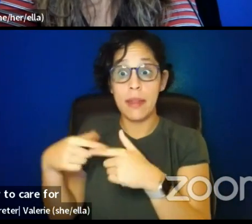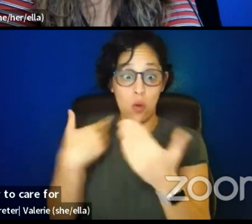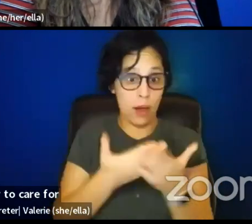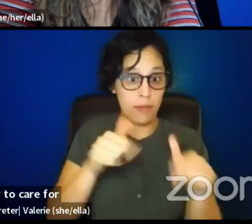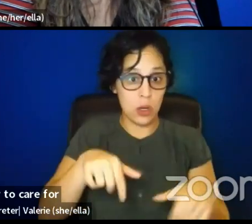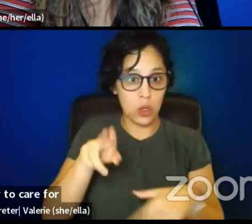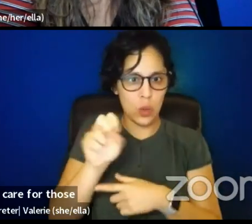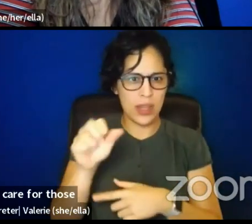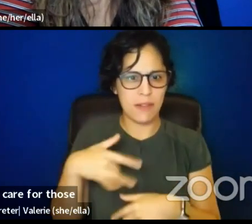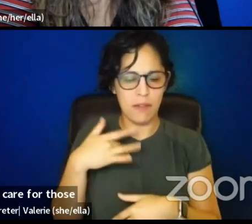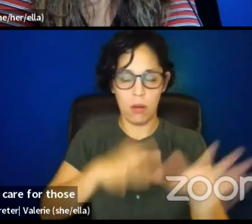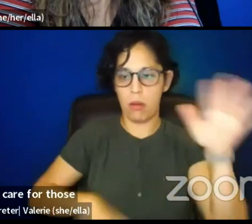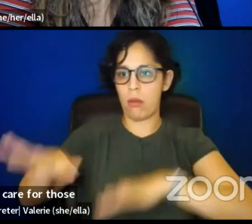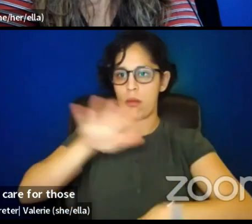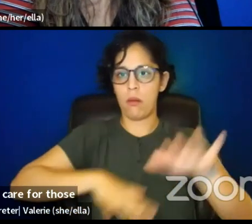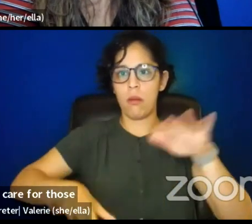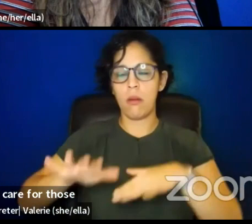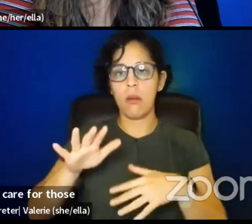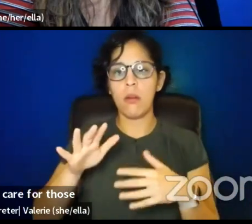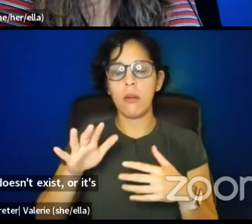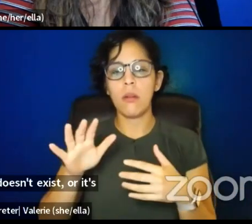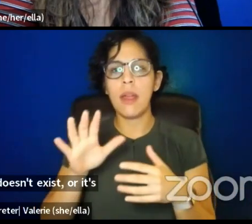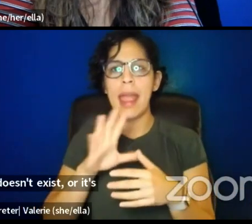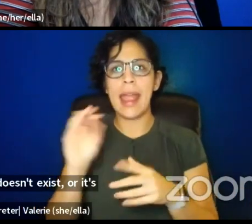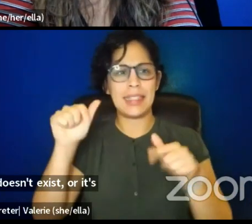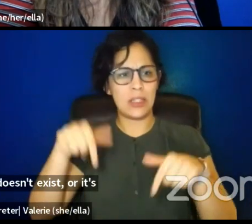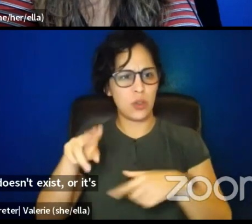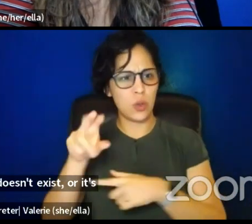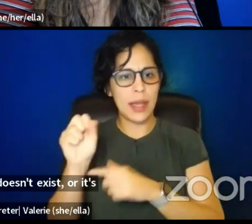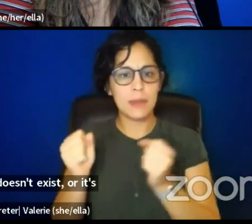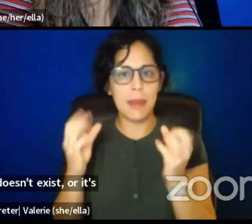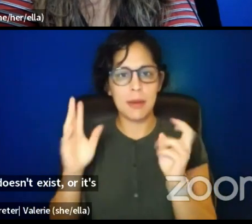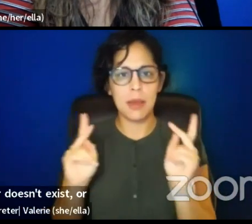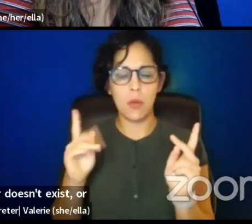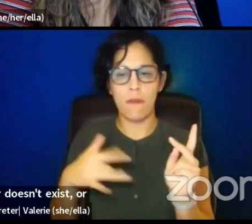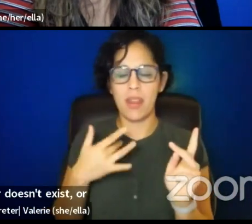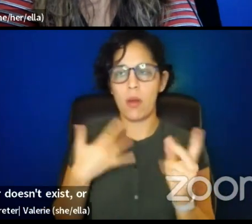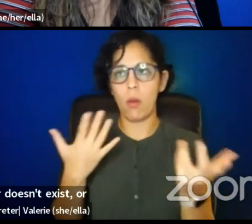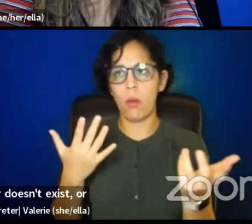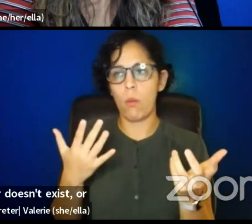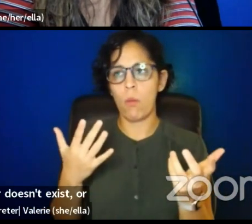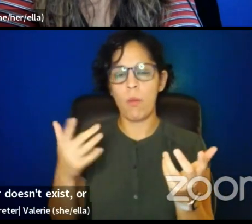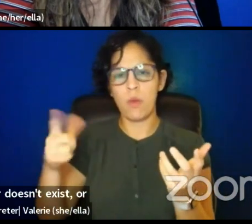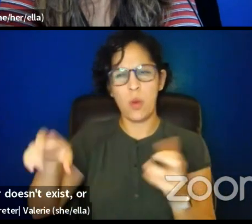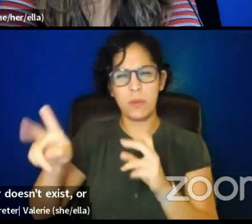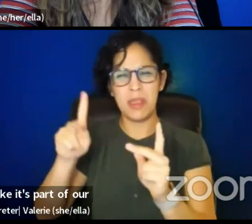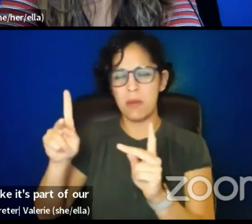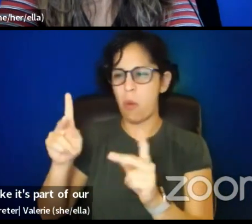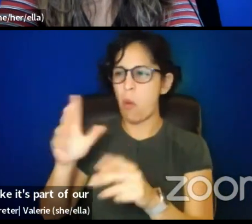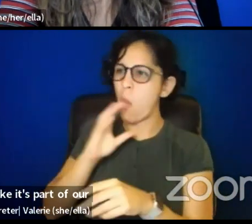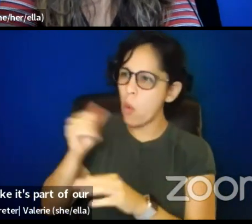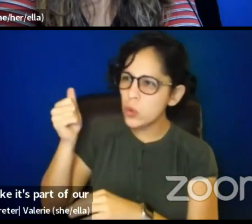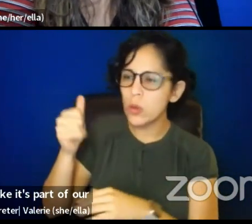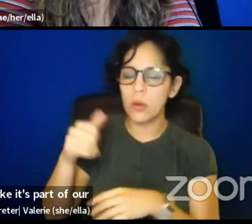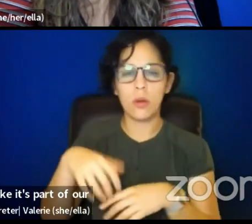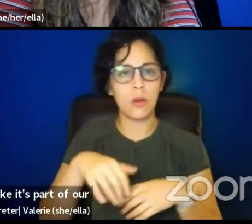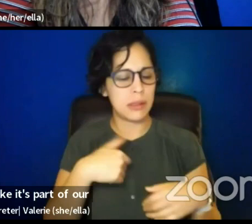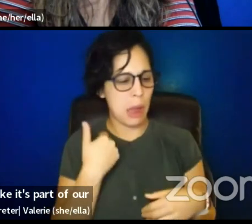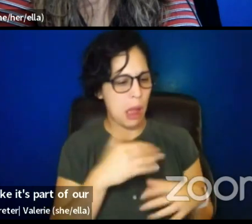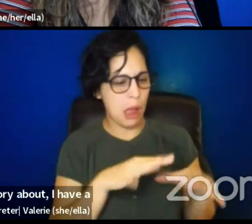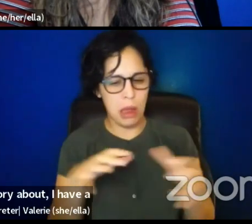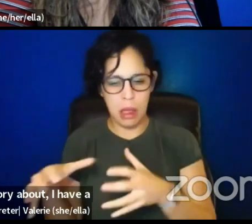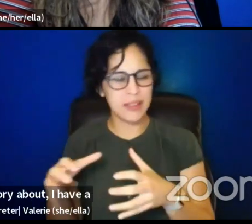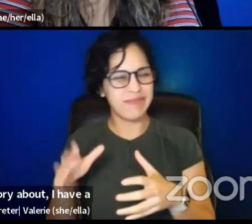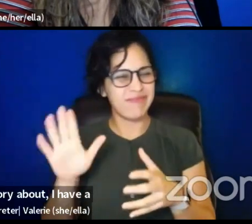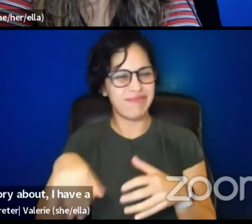exist or it's an inconvenience somehow, not like it's part of our everyday. So I was, I was telling a story about, um, I have a